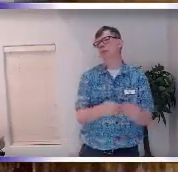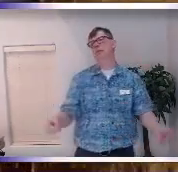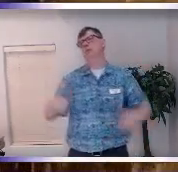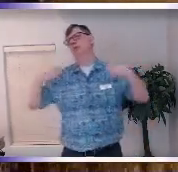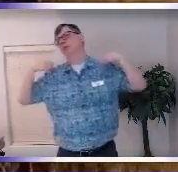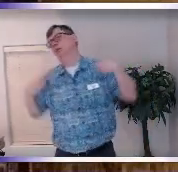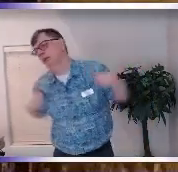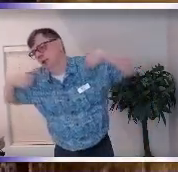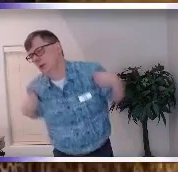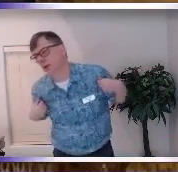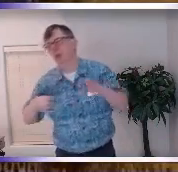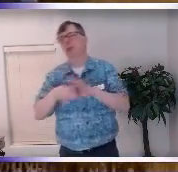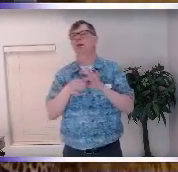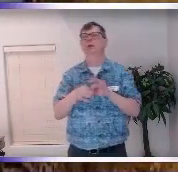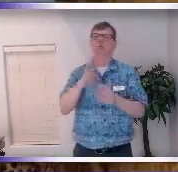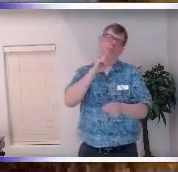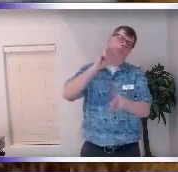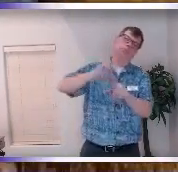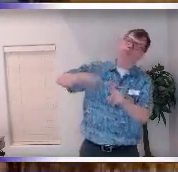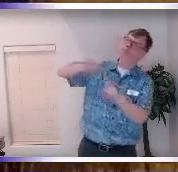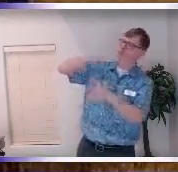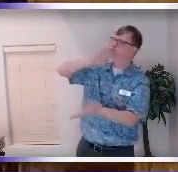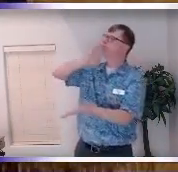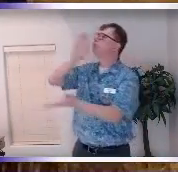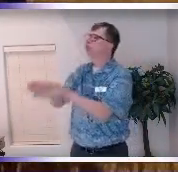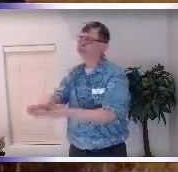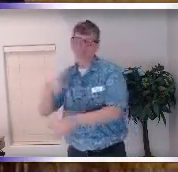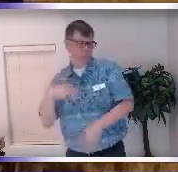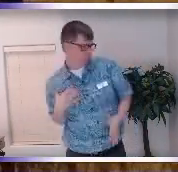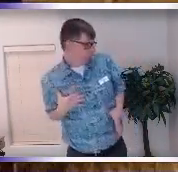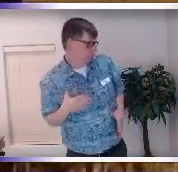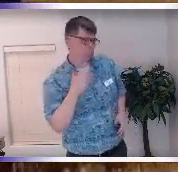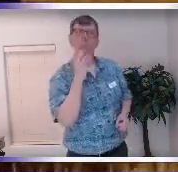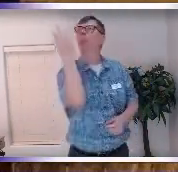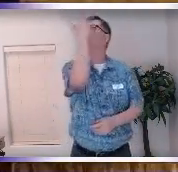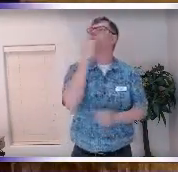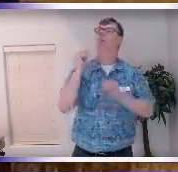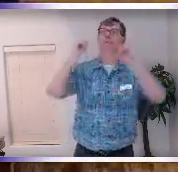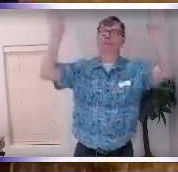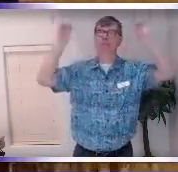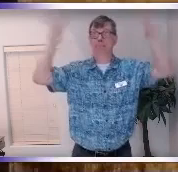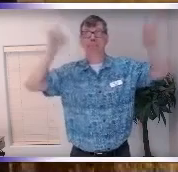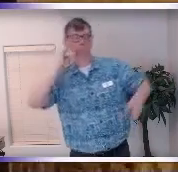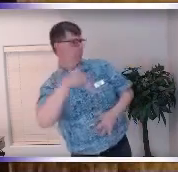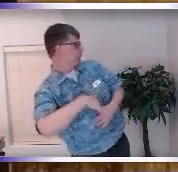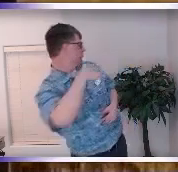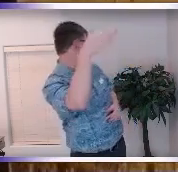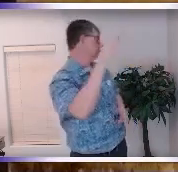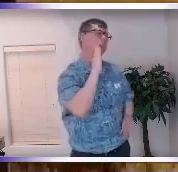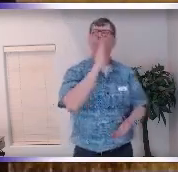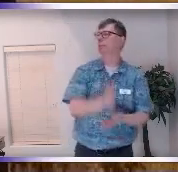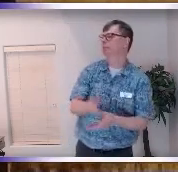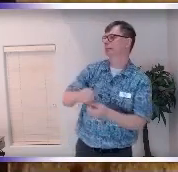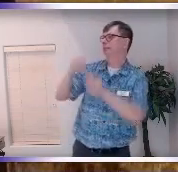things we we take off shame we take off blame we take off guilt and the magnificence and the radiance of spirit that you truly are is starting